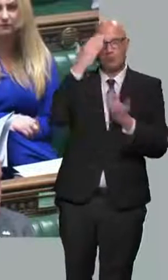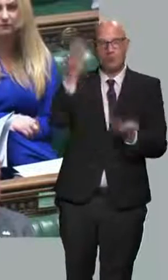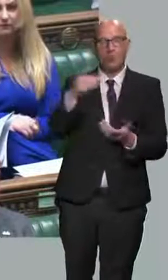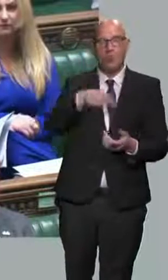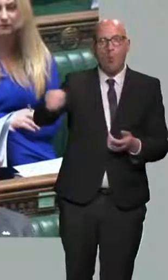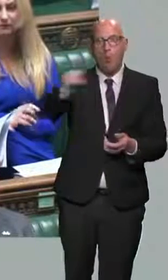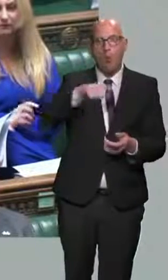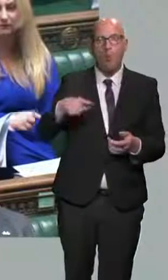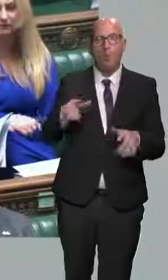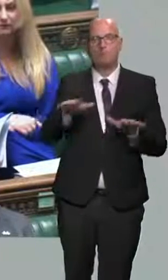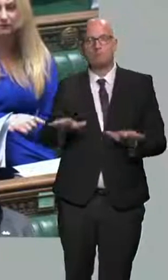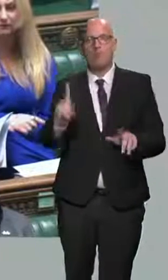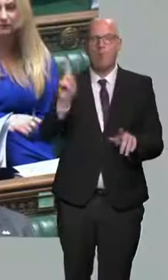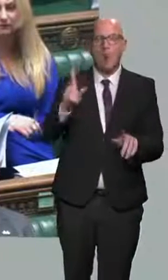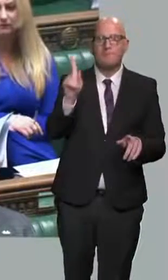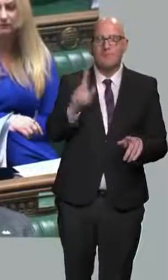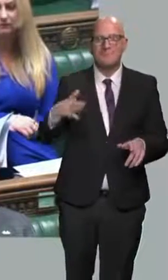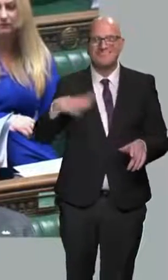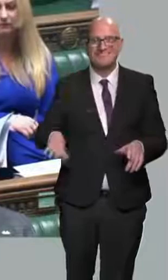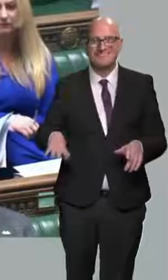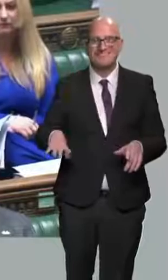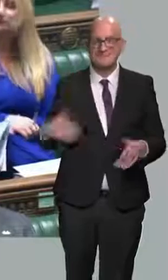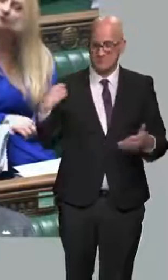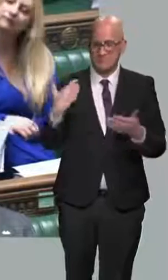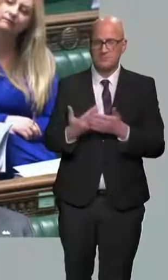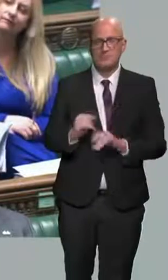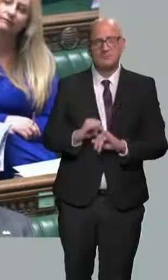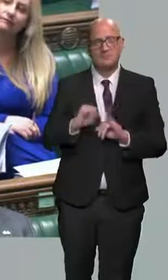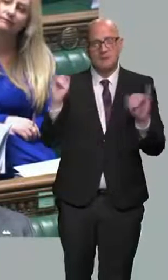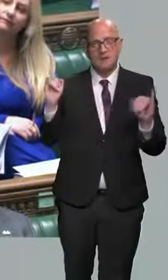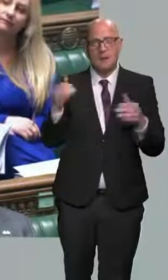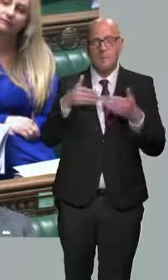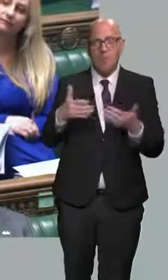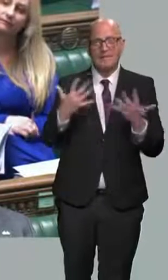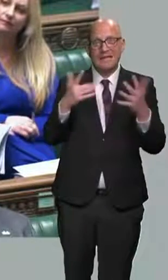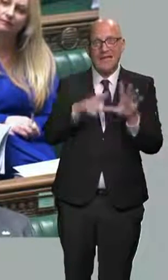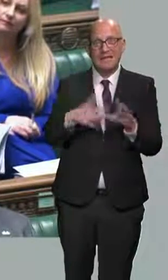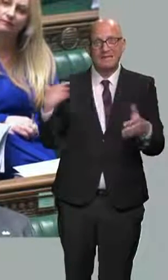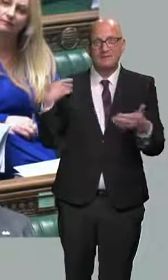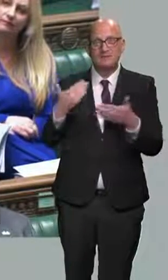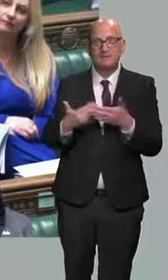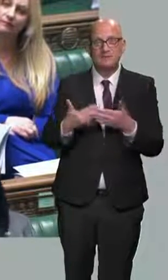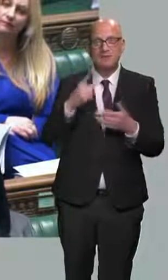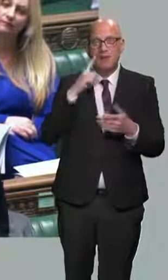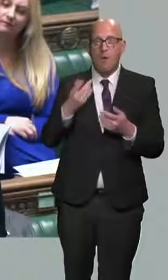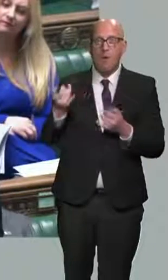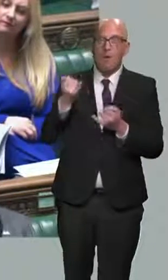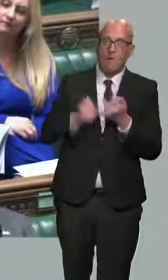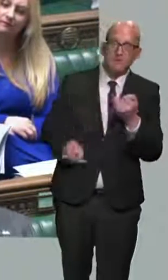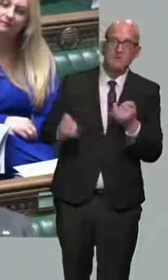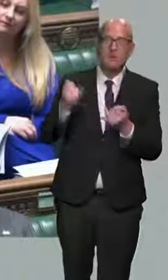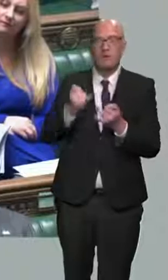down these islands. This has been a cost-of-living crisis over a decade in the making, layer upon layer.